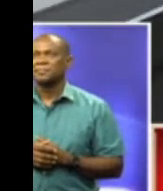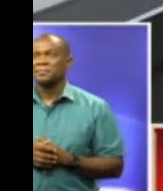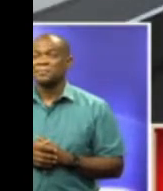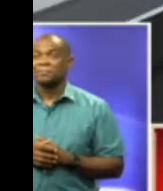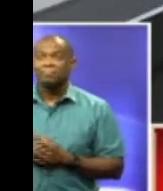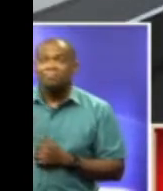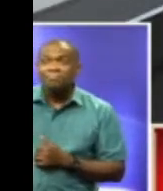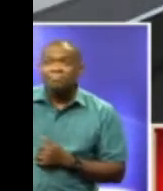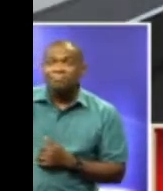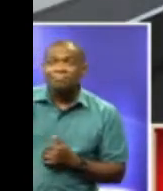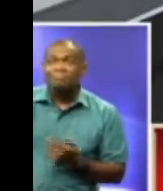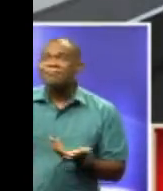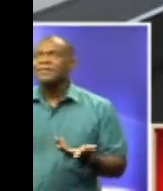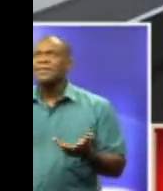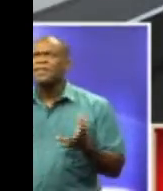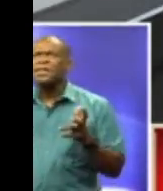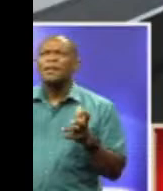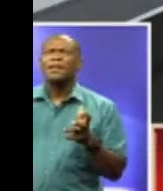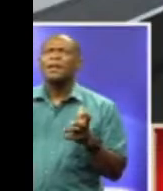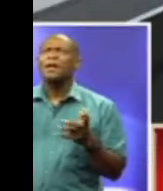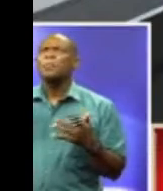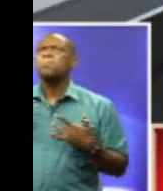Sigourney, can you hear me, Sigourney?